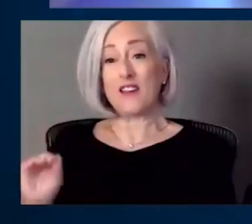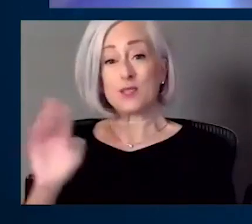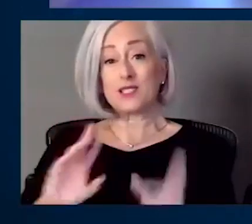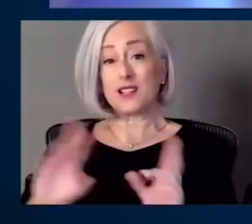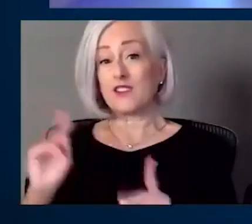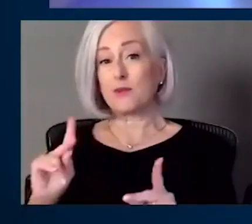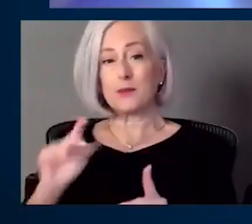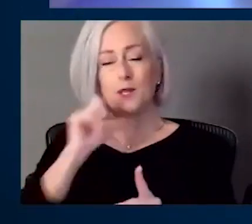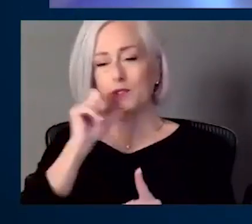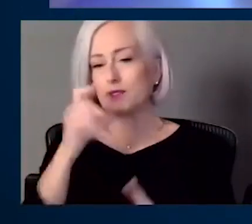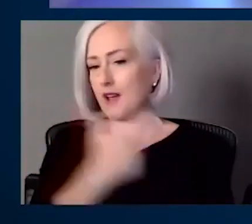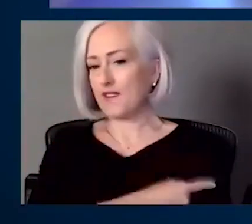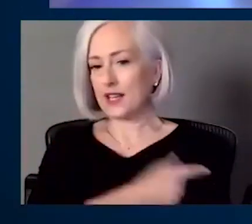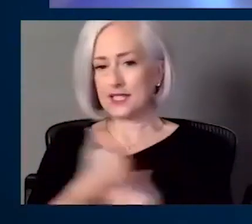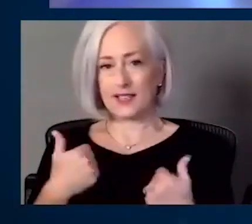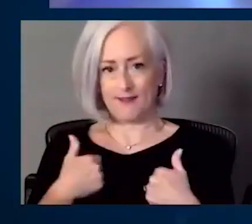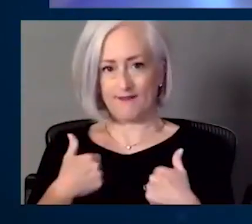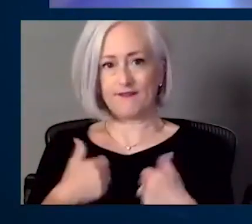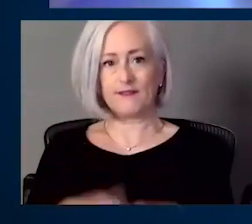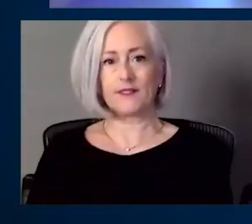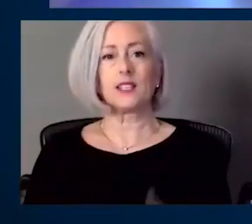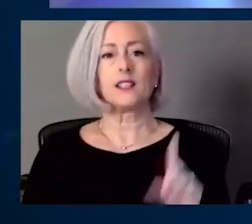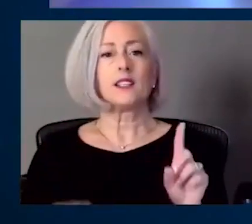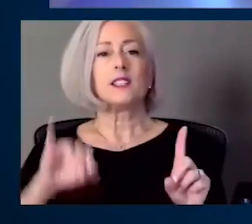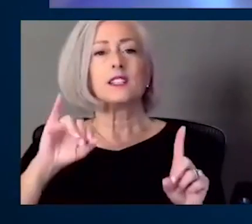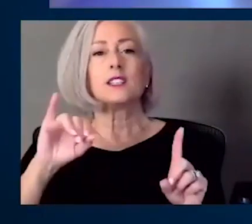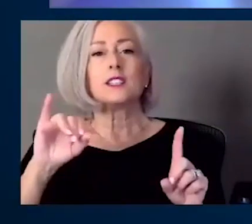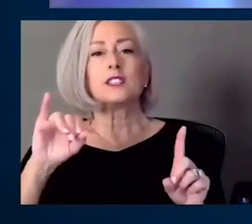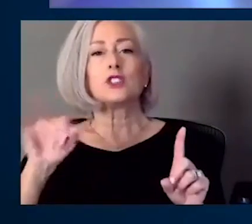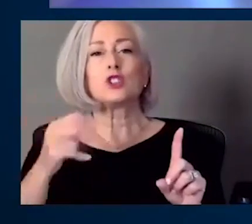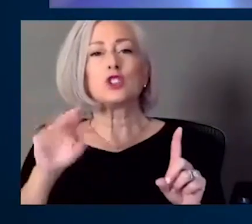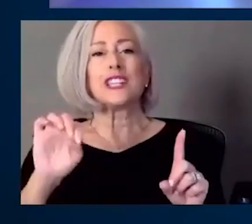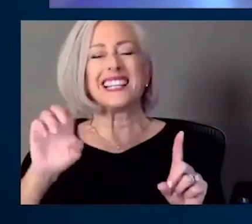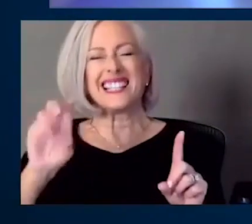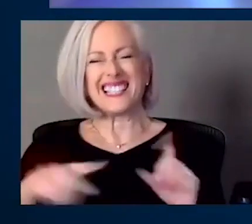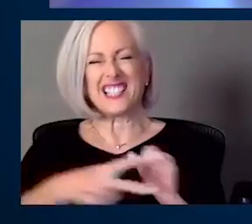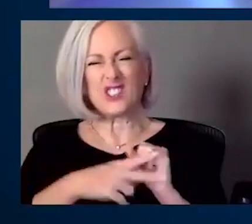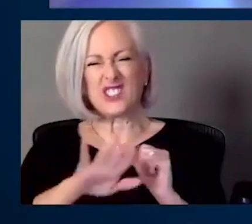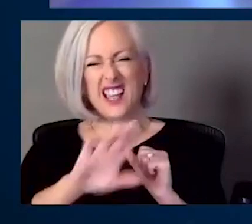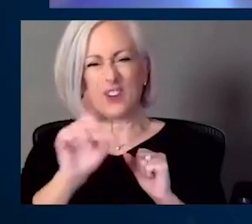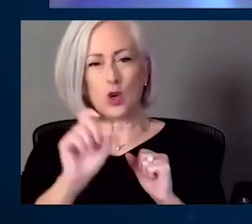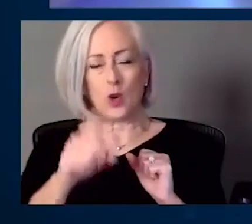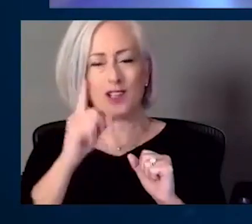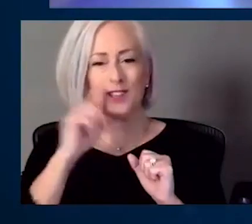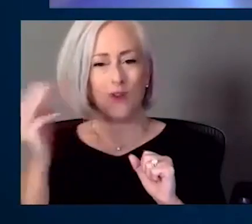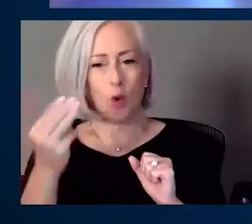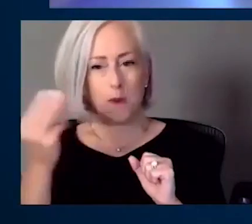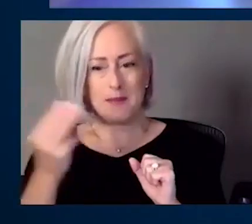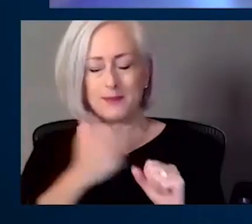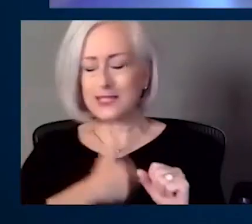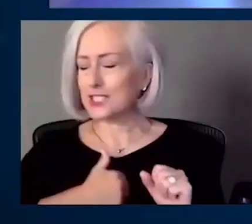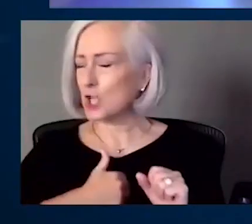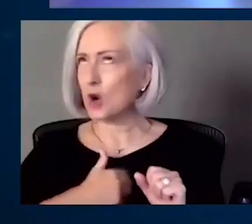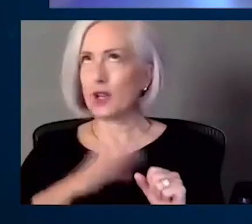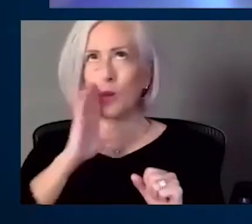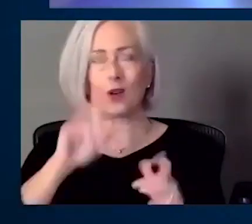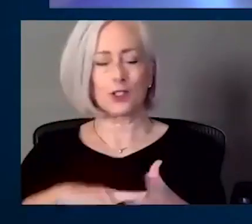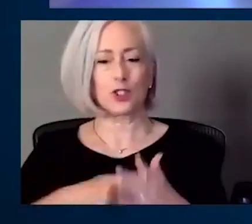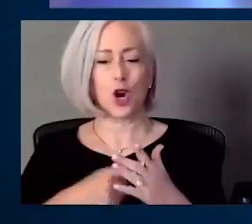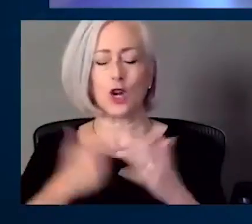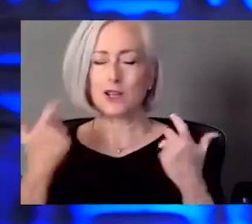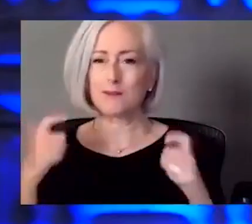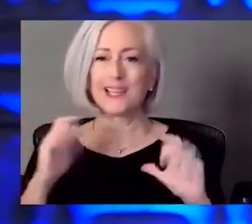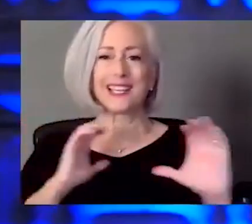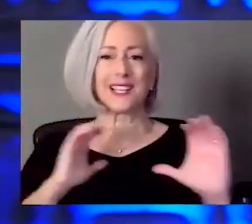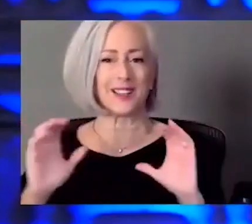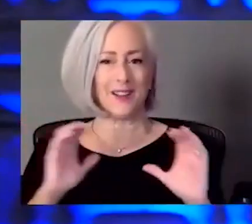Gene has a really great question and Gene, I'm going to save it for Monday. It is, it's going to open up this big conversation. Great question.